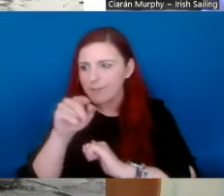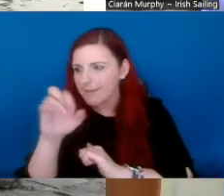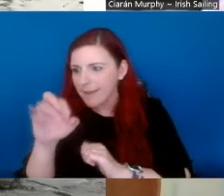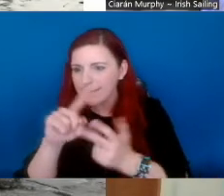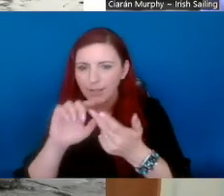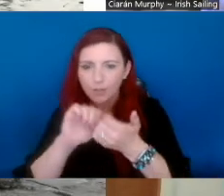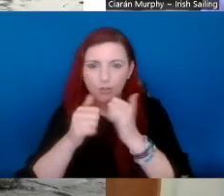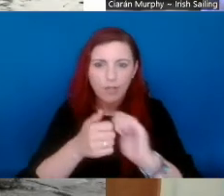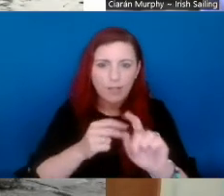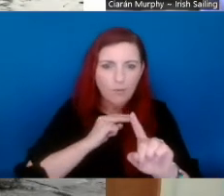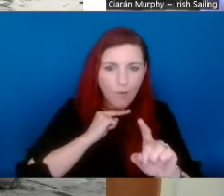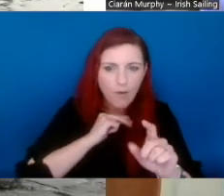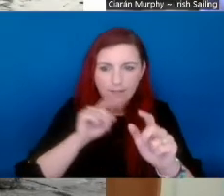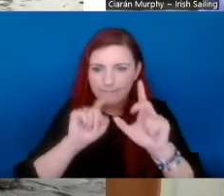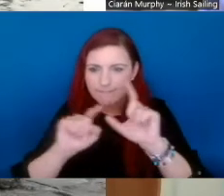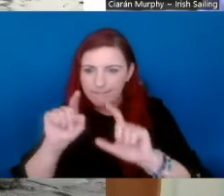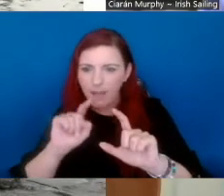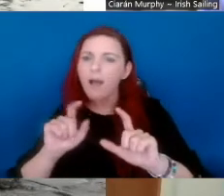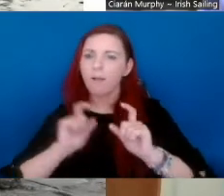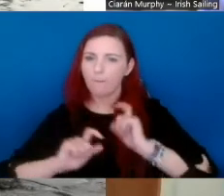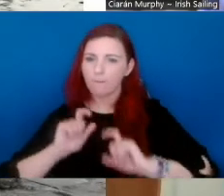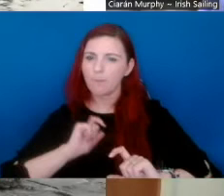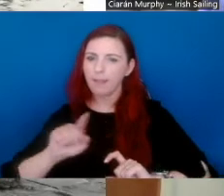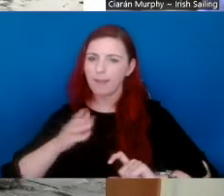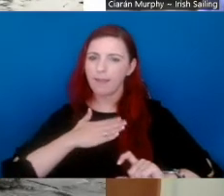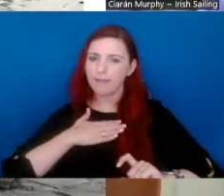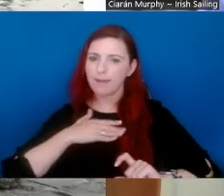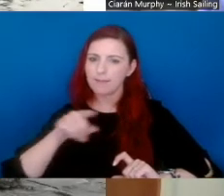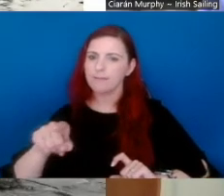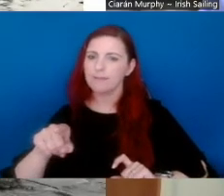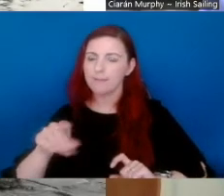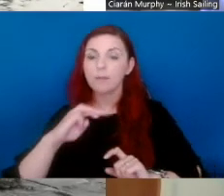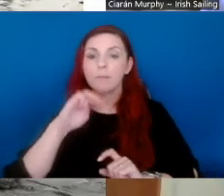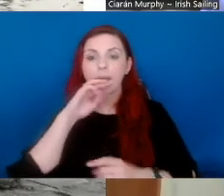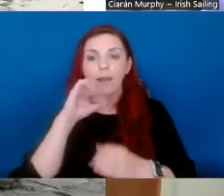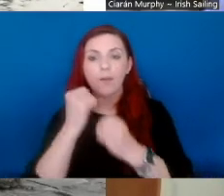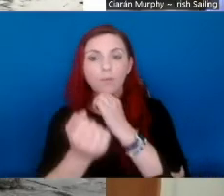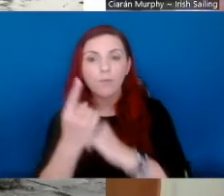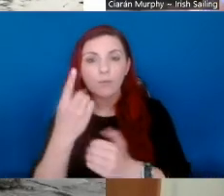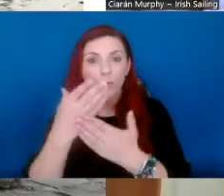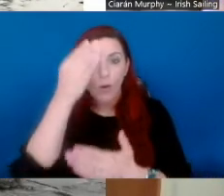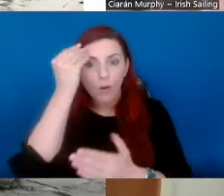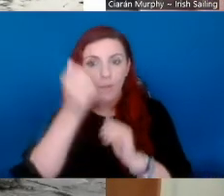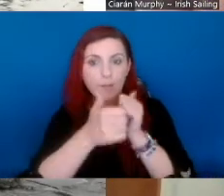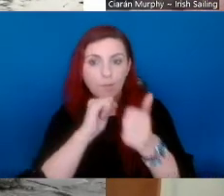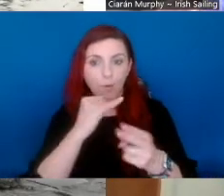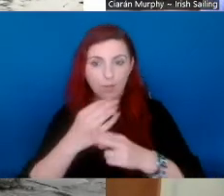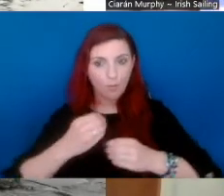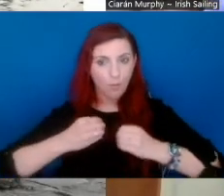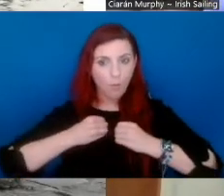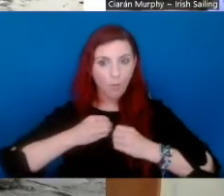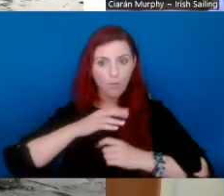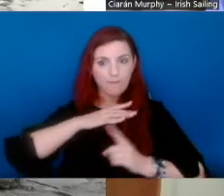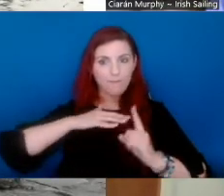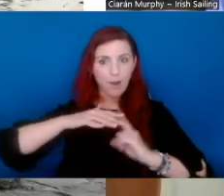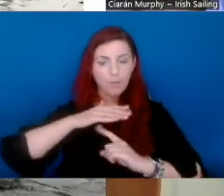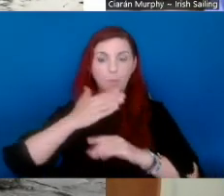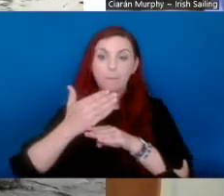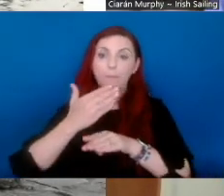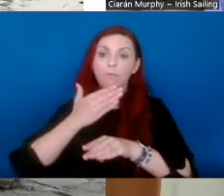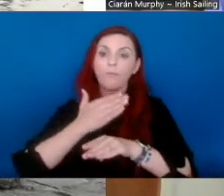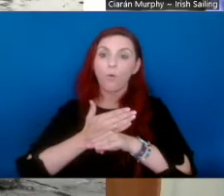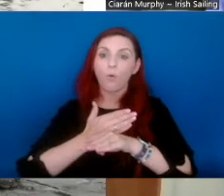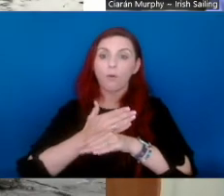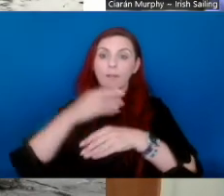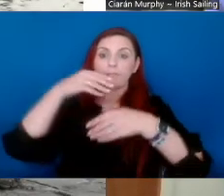voices that they're comfortable with. And it gives them an opportunity to learn about sport in their own environment before they actually come